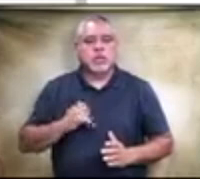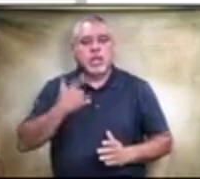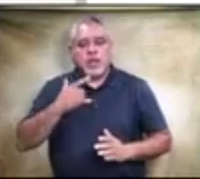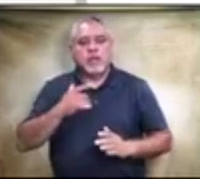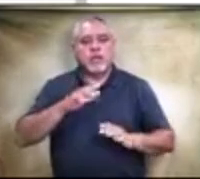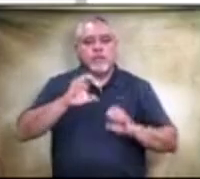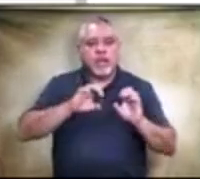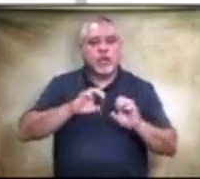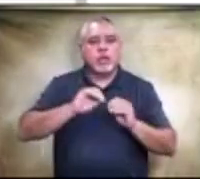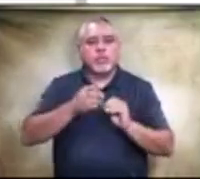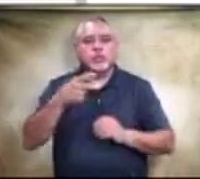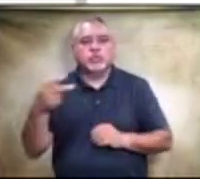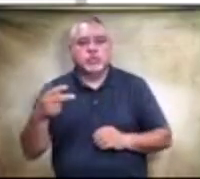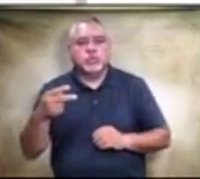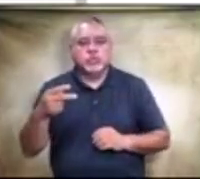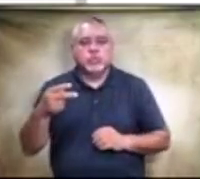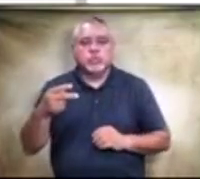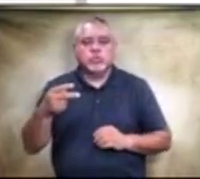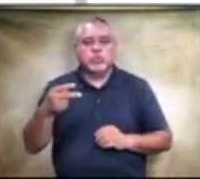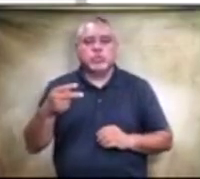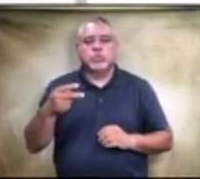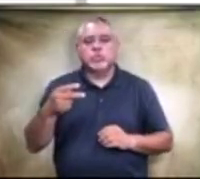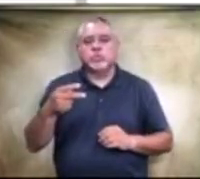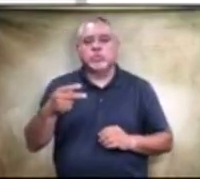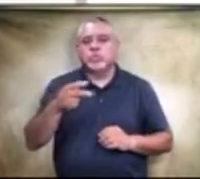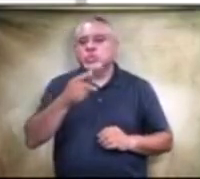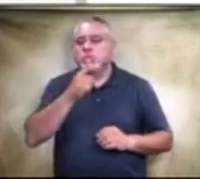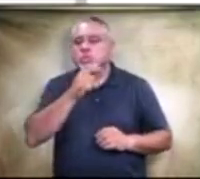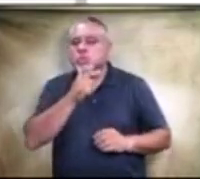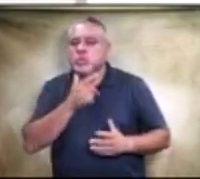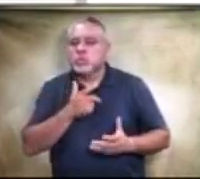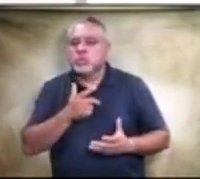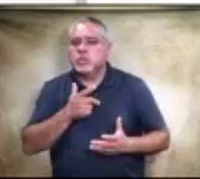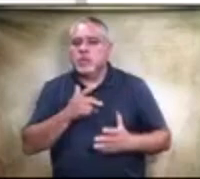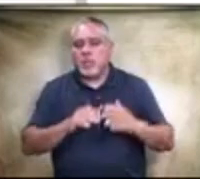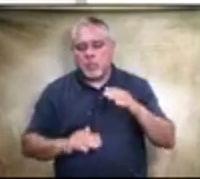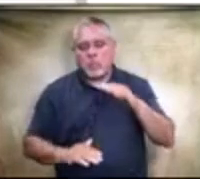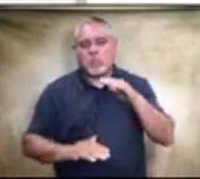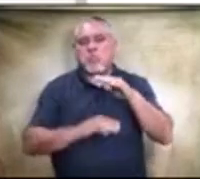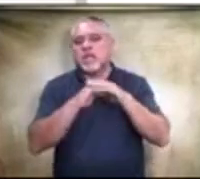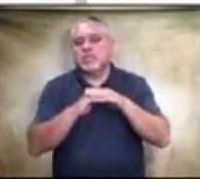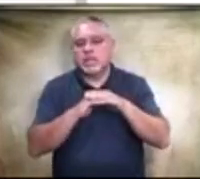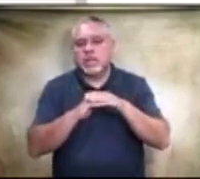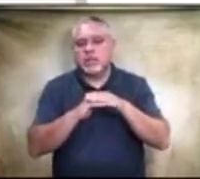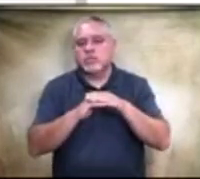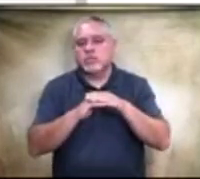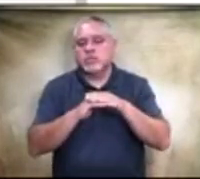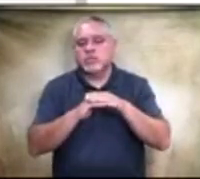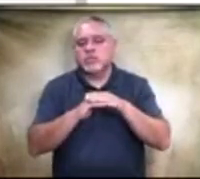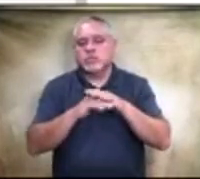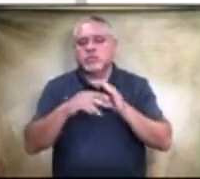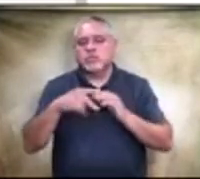two, which maxed out Claycomb,